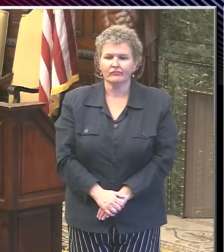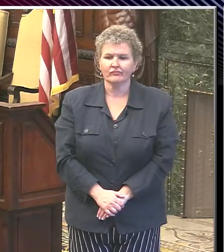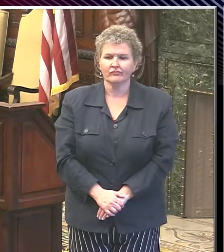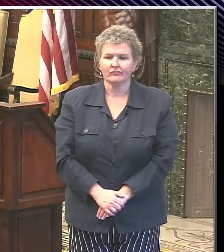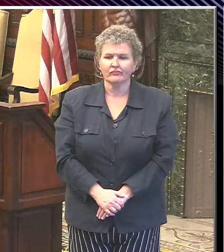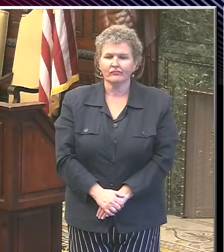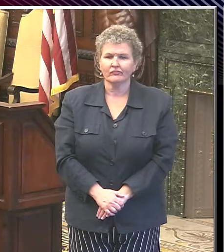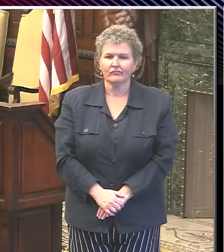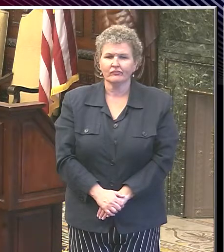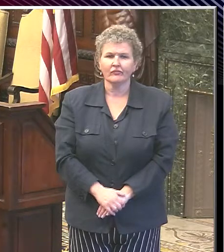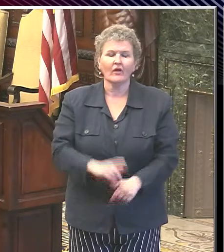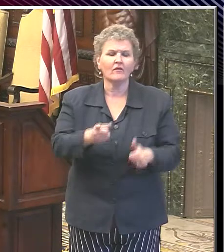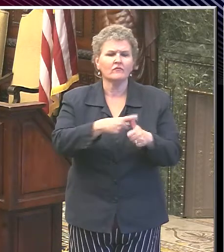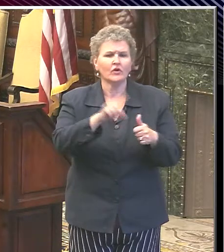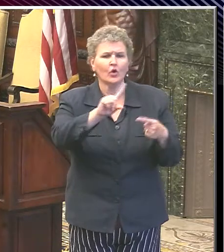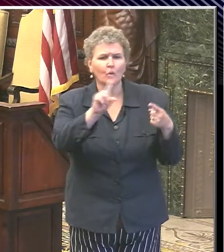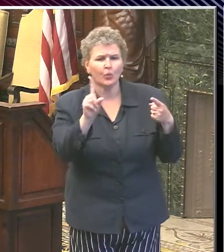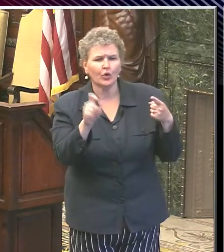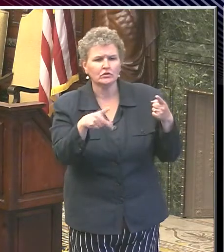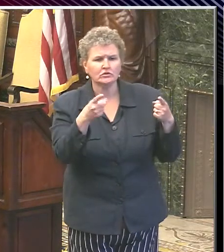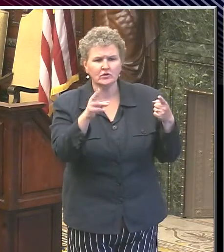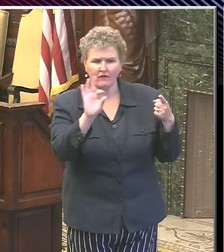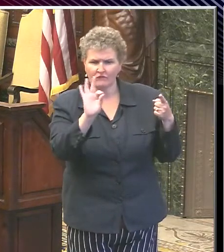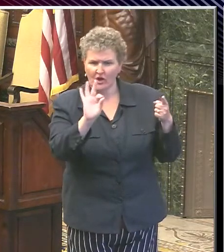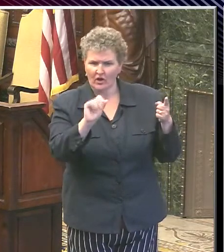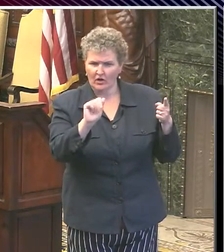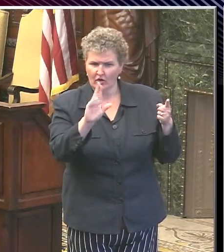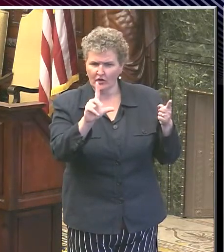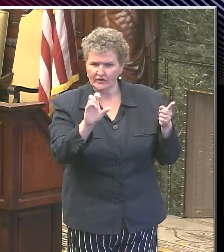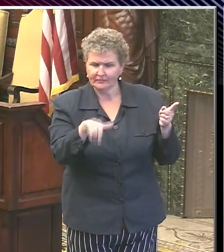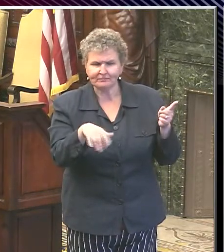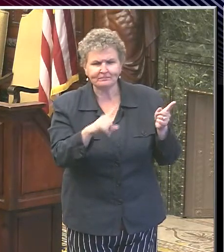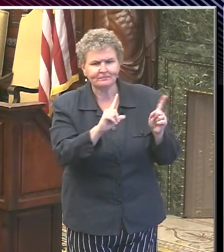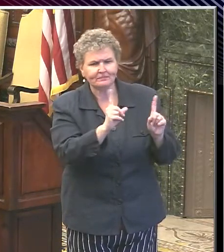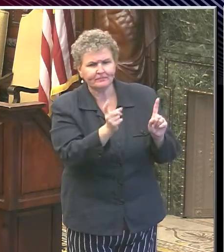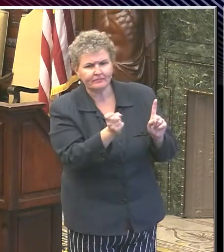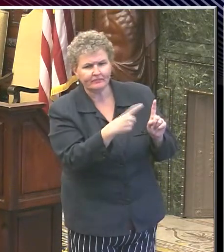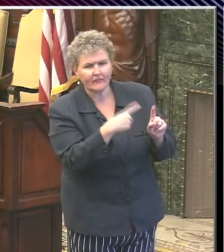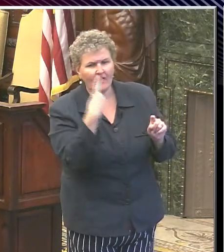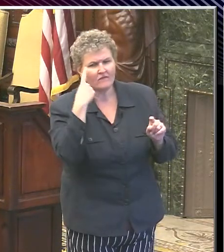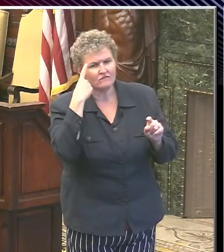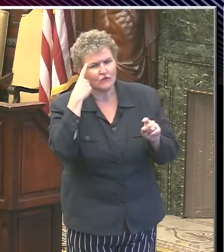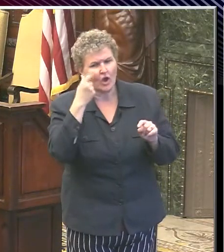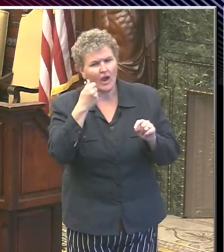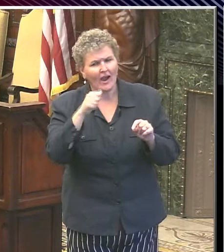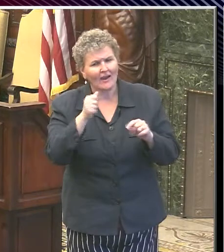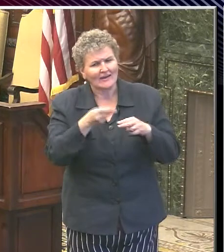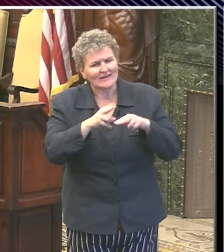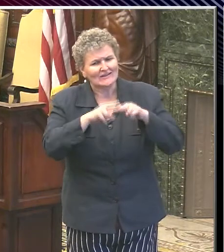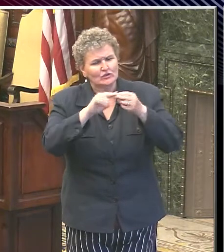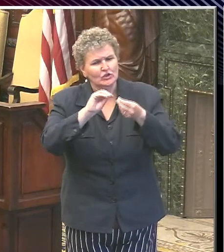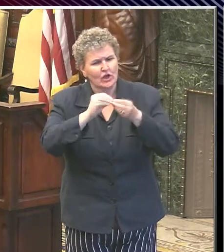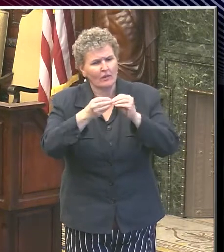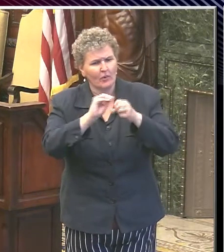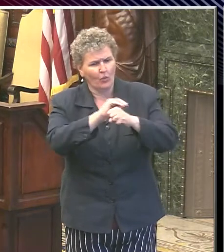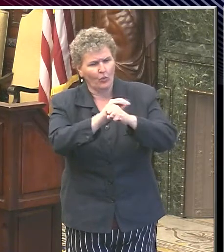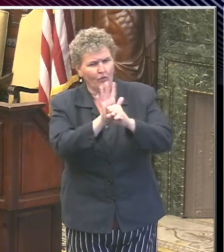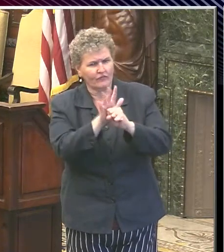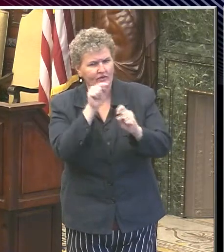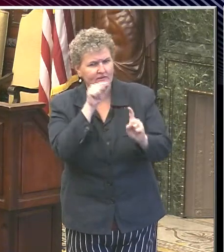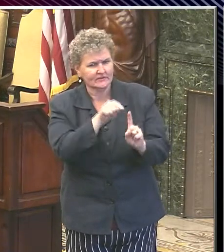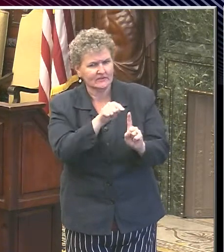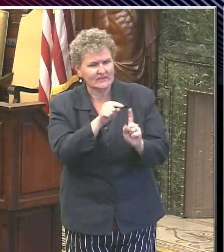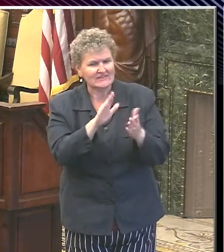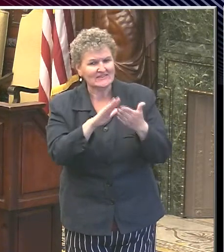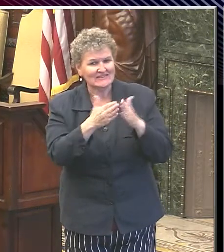The first question is for Dr. Farley. is the trend that you would have to see in terms of an increase in cases of COVID-19 for the city to return to the yellow